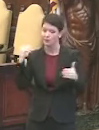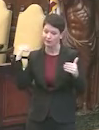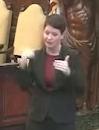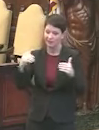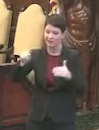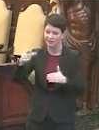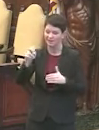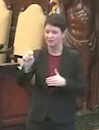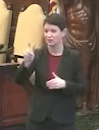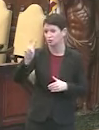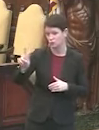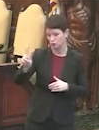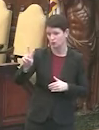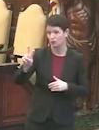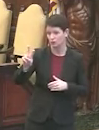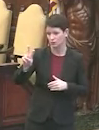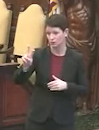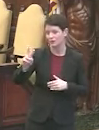phase two.